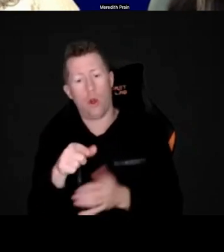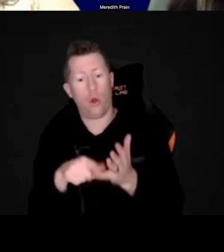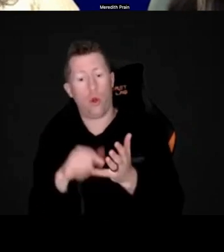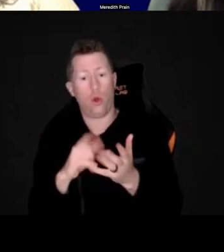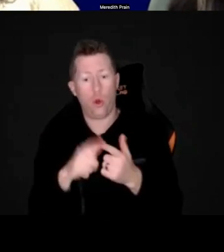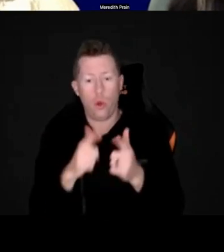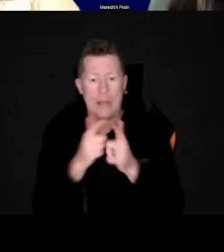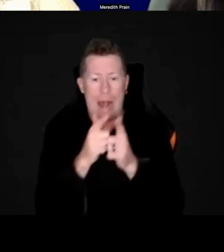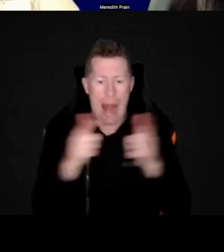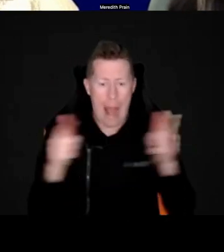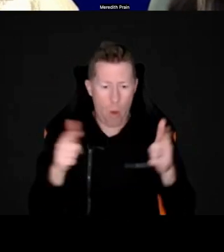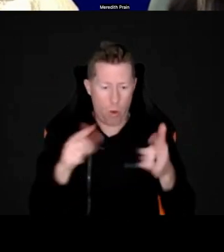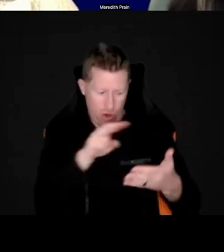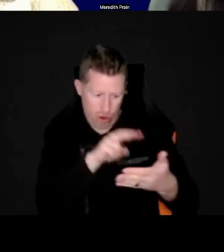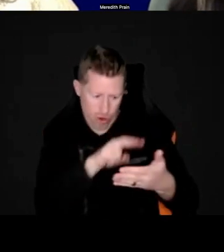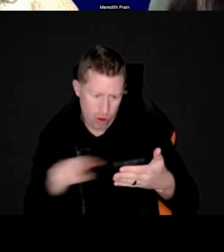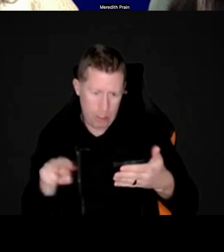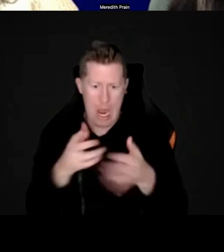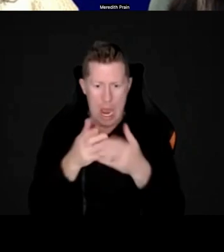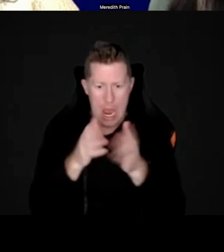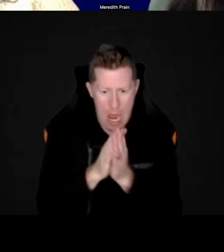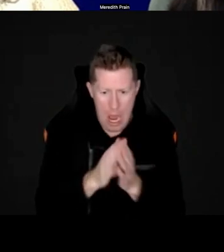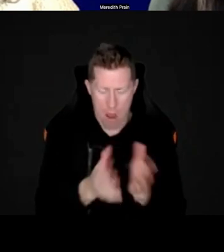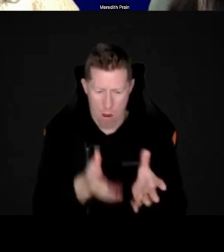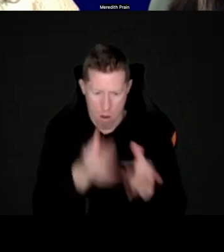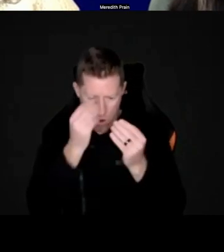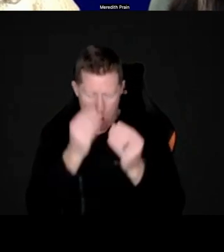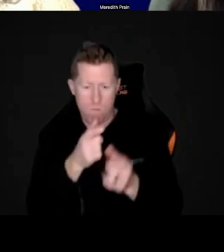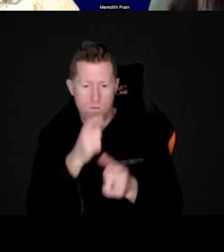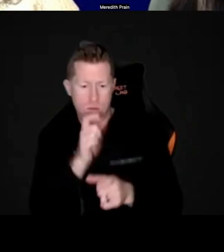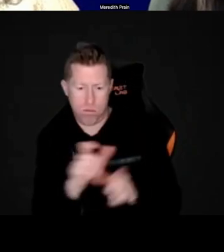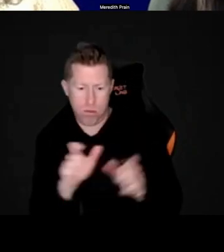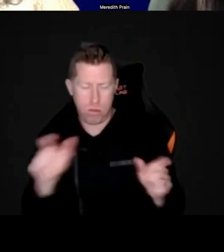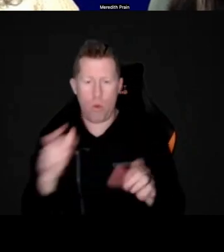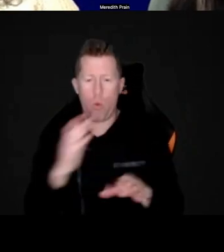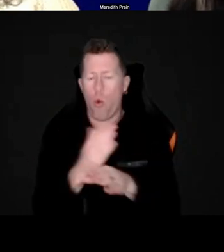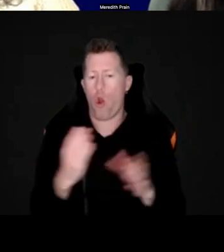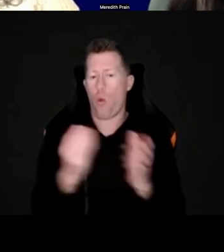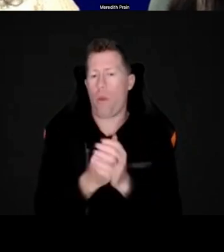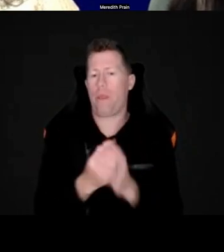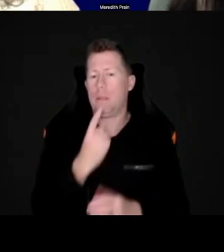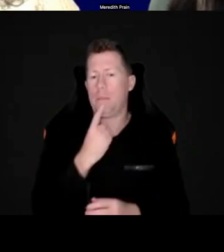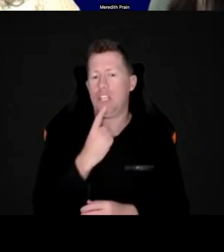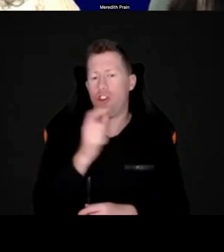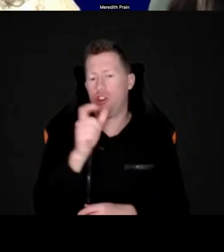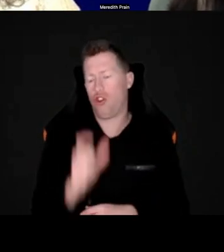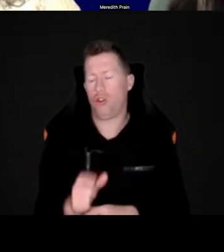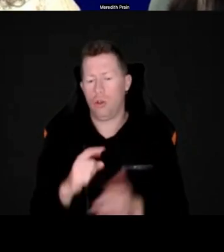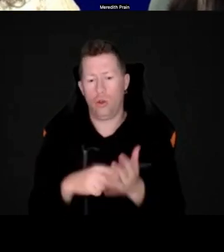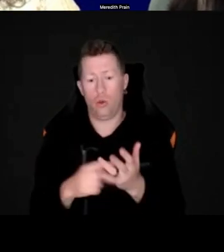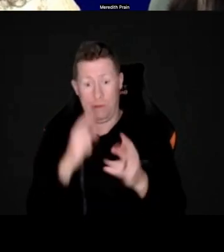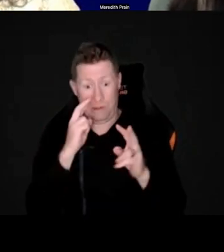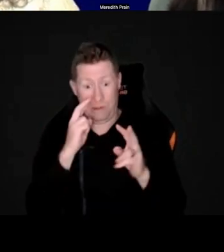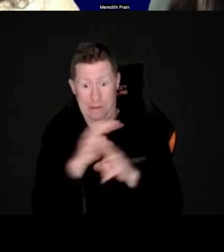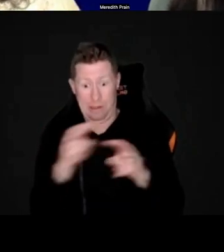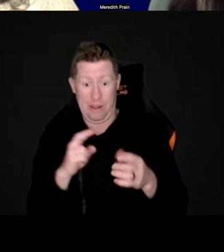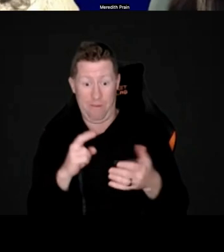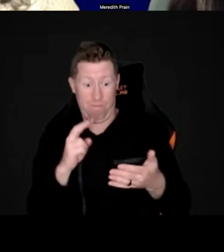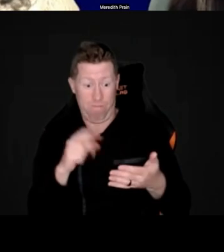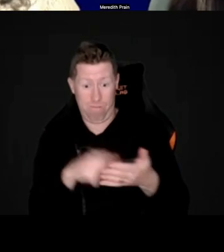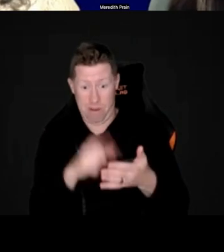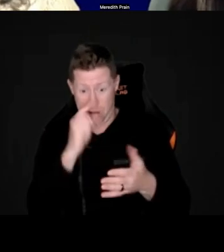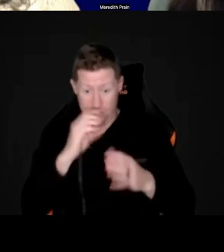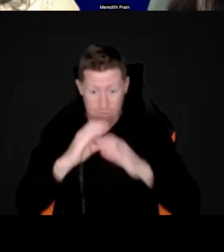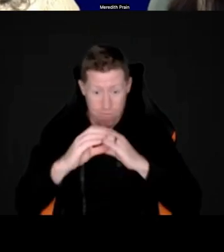with language, um, and, uh, work with the speech pathologist to, to see whether or not vision can be used with any of their